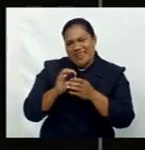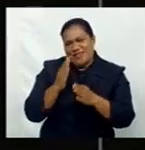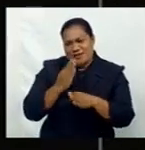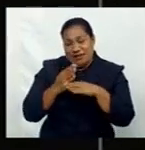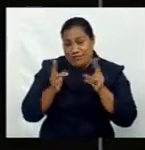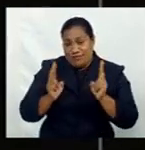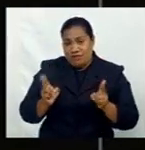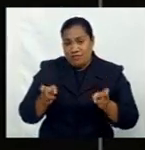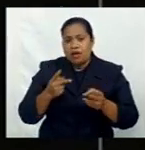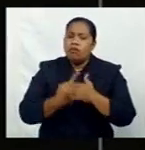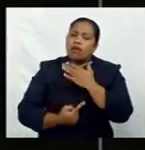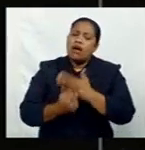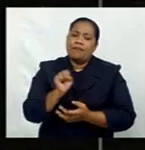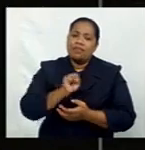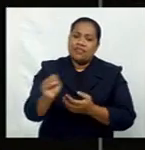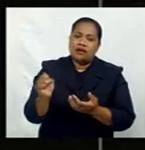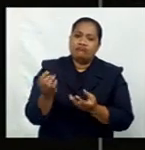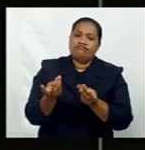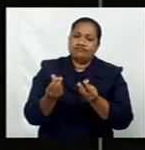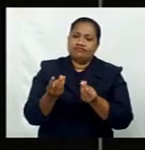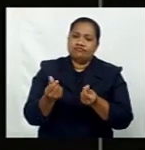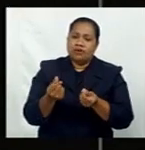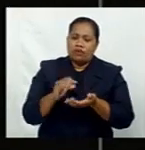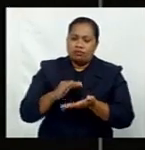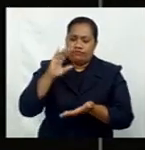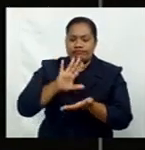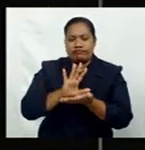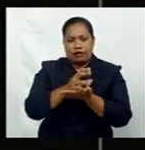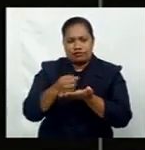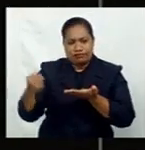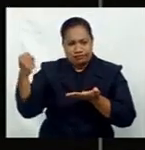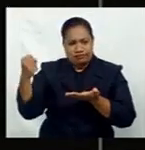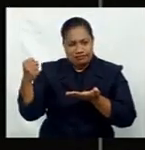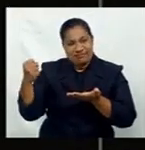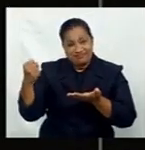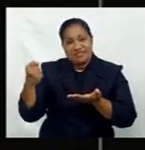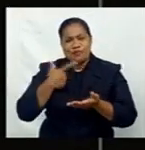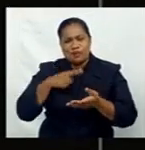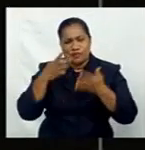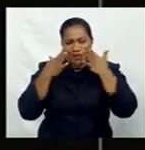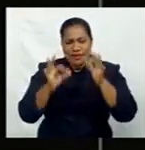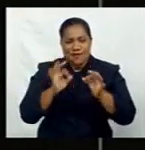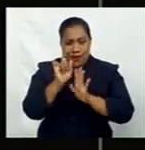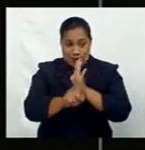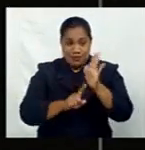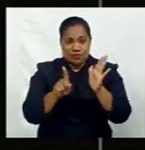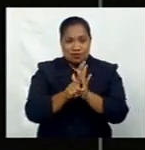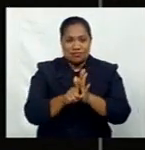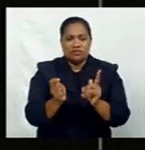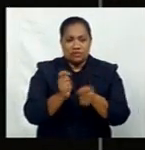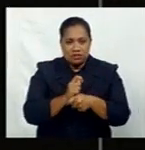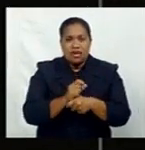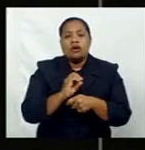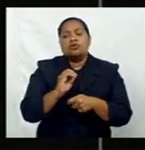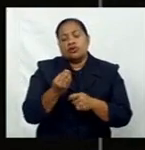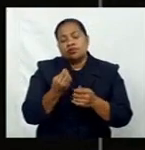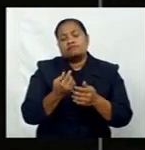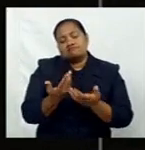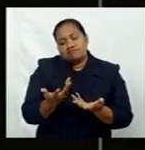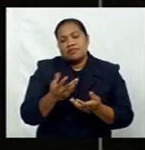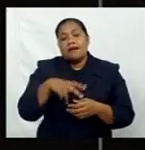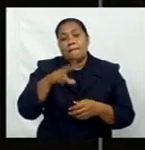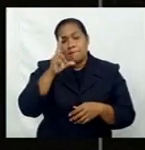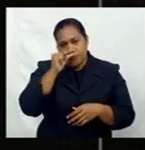chunk of income for minibus drivers. However, the recent announcement of curfew hours changing and a possible rollback of further